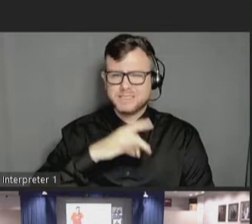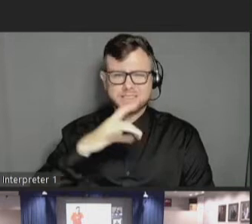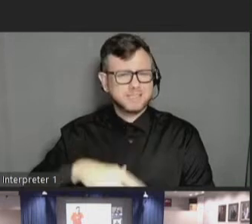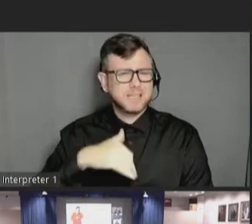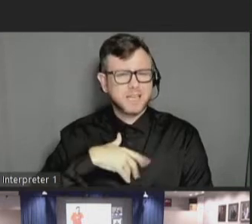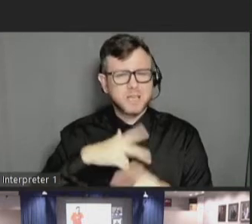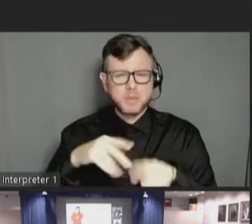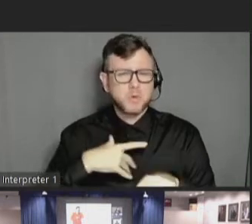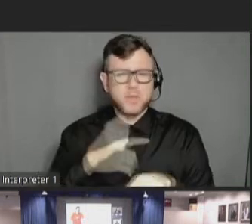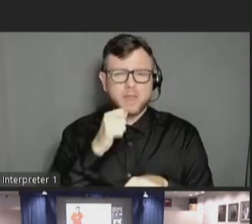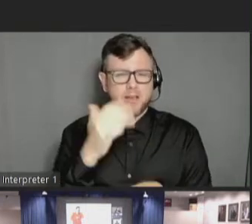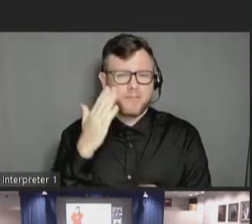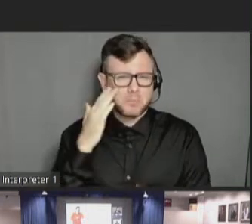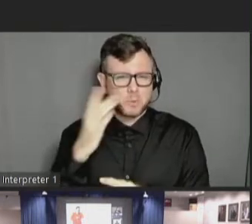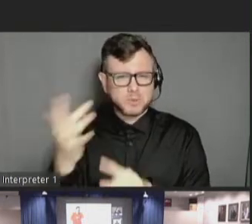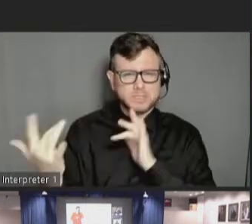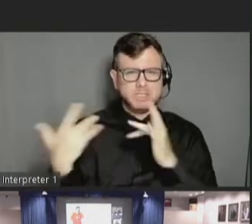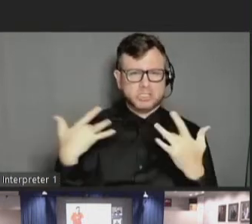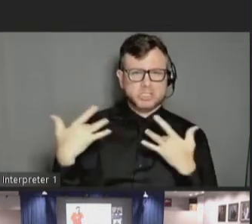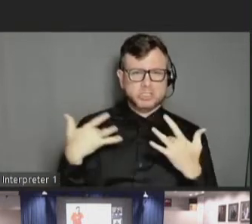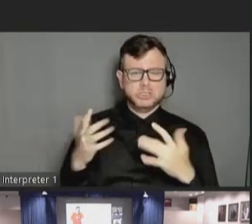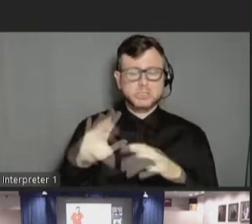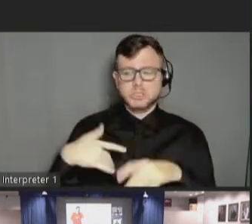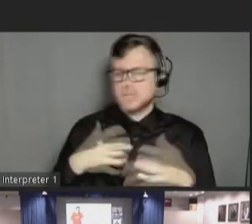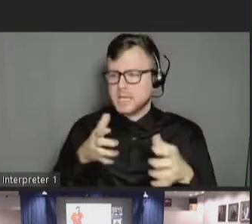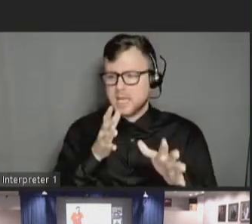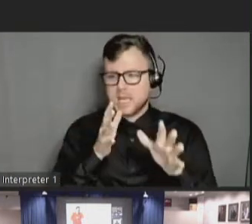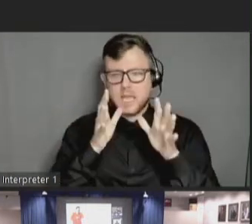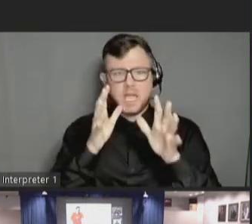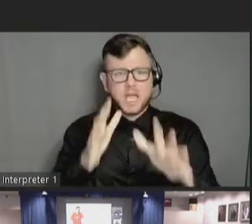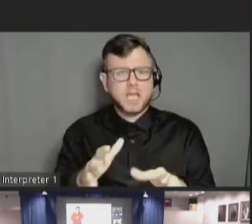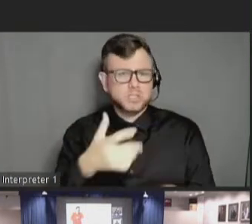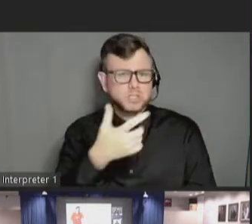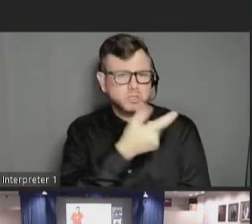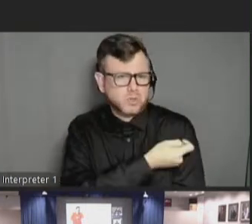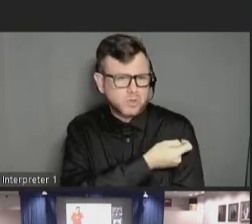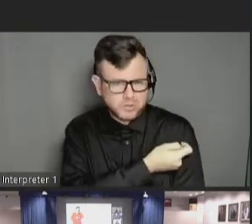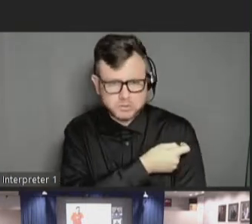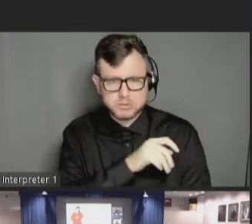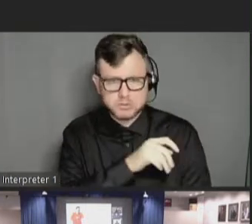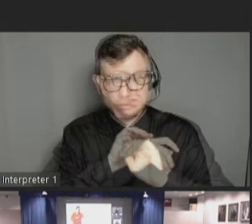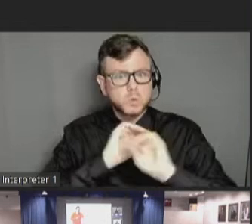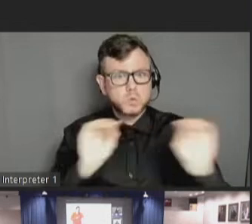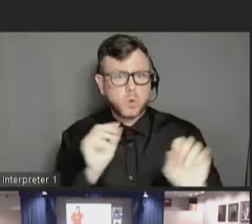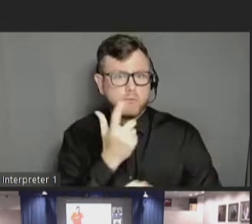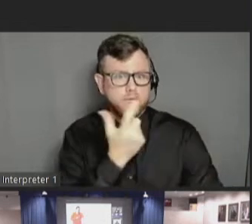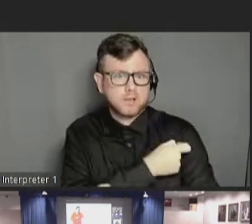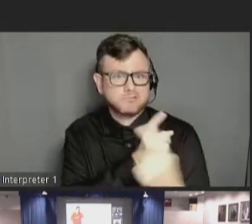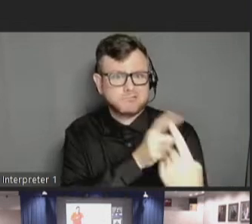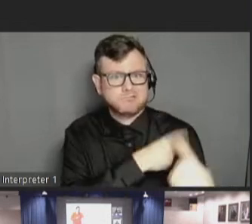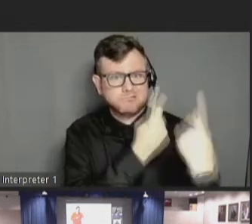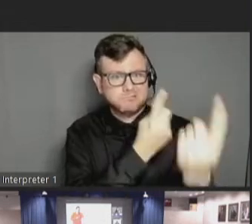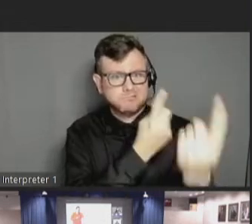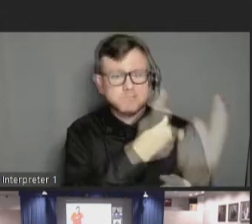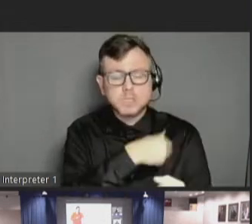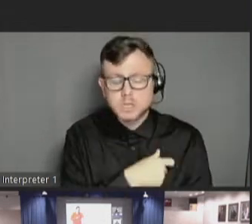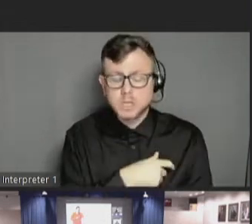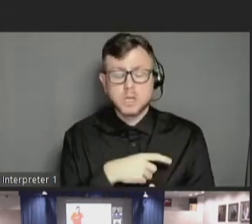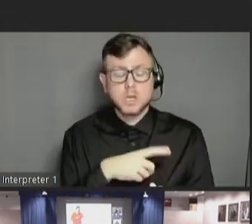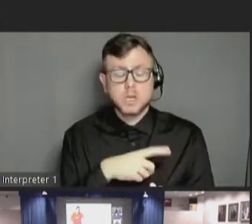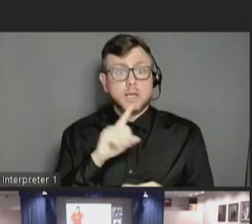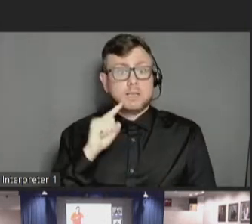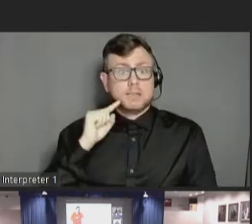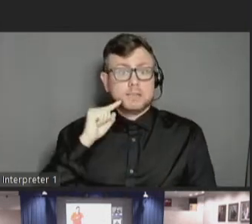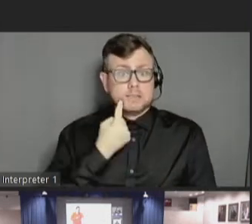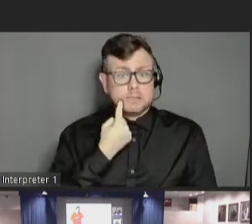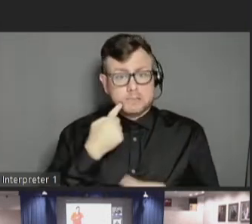him. They hate shots. They haven't gotten any vaccinations in years. I have extreme anxiety and a